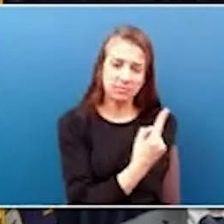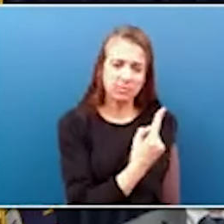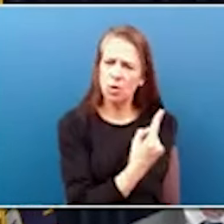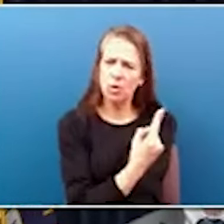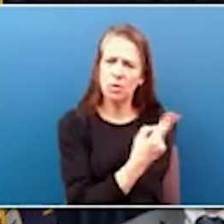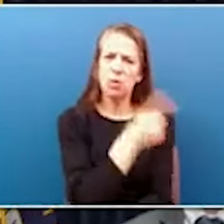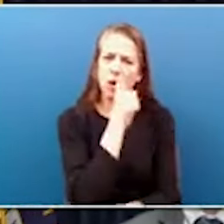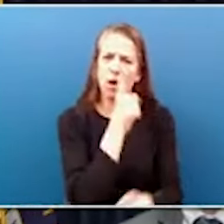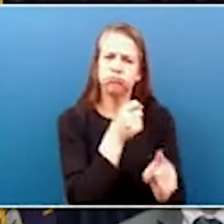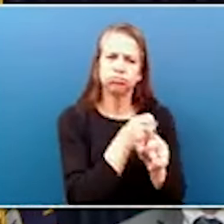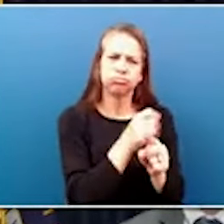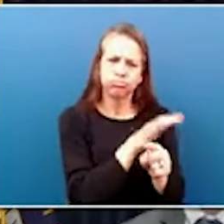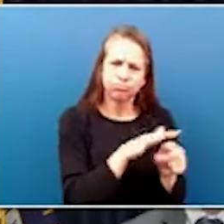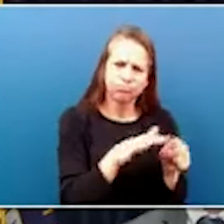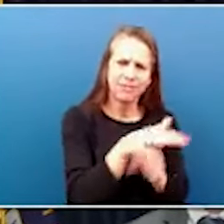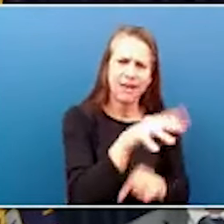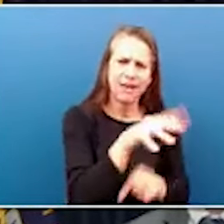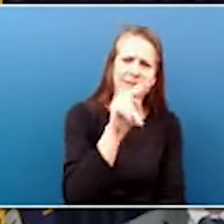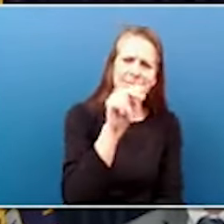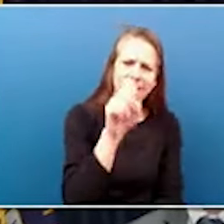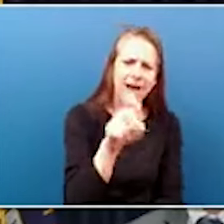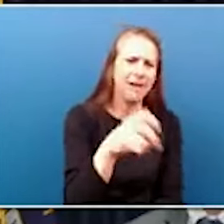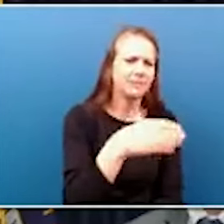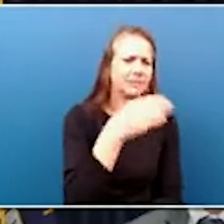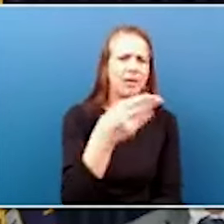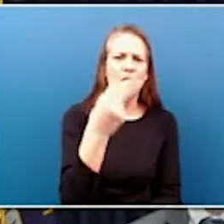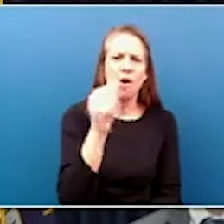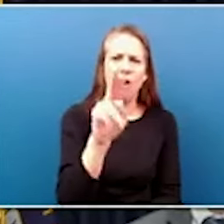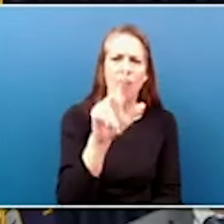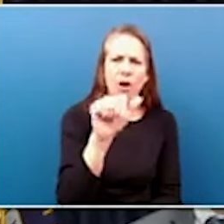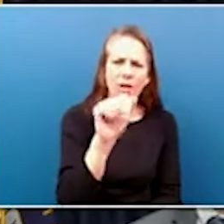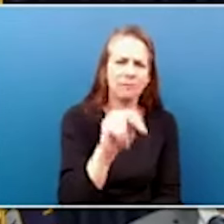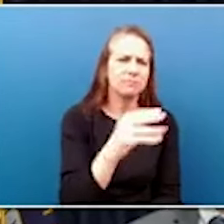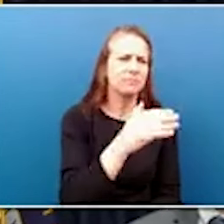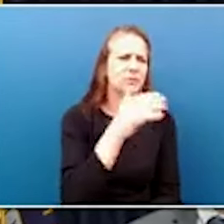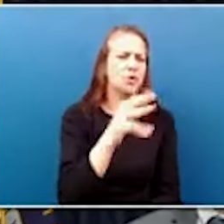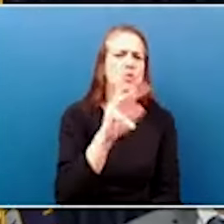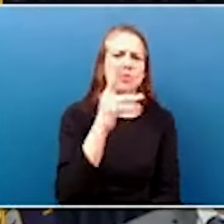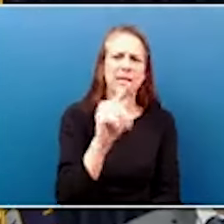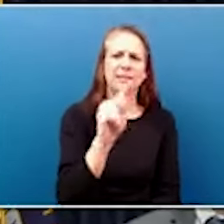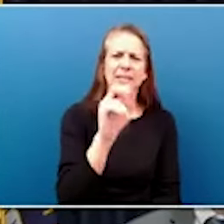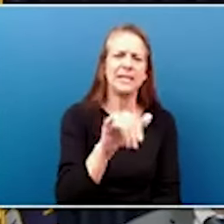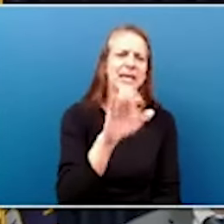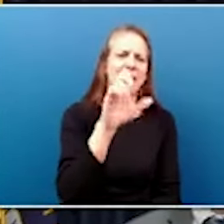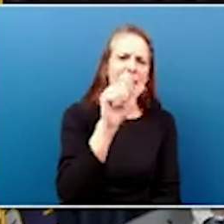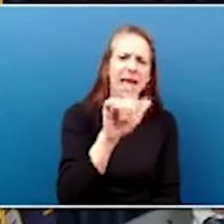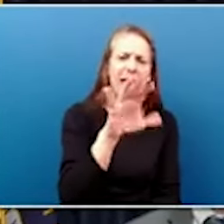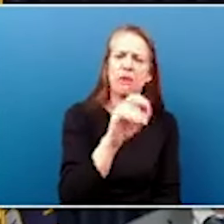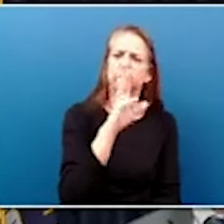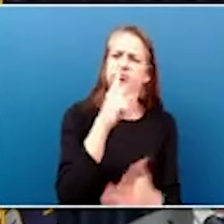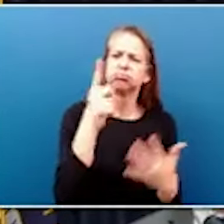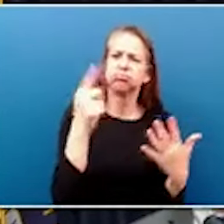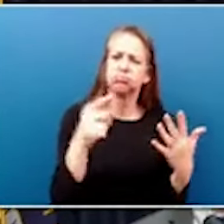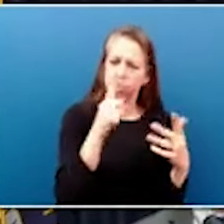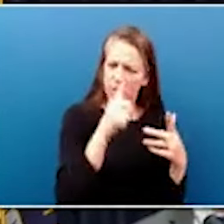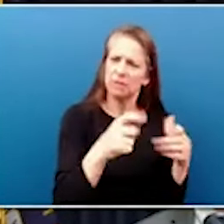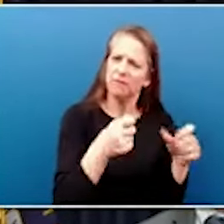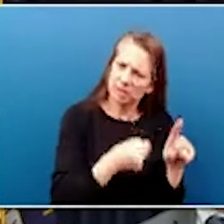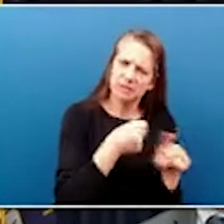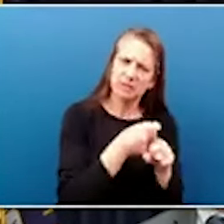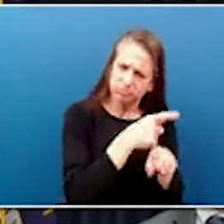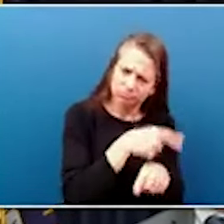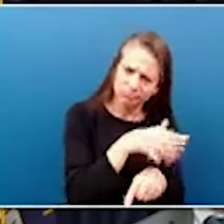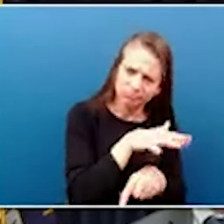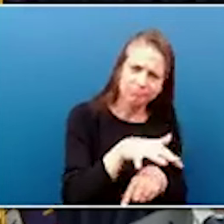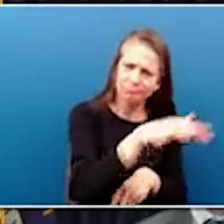Knox County, Harlan County, Clay County, Whitley County, a lot of counties. In and around the area, it will have a